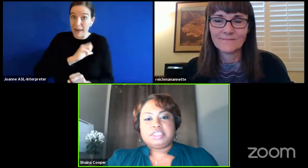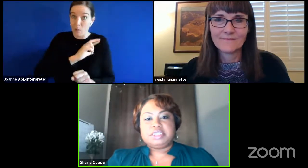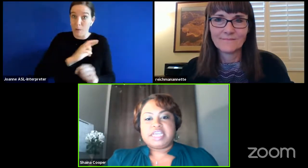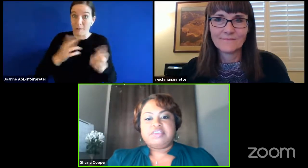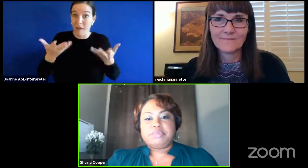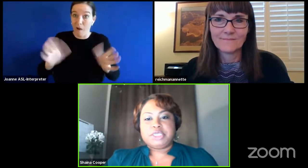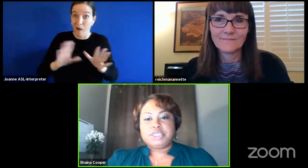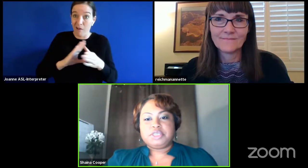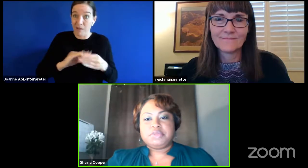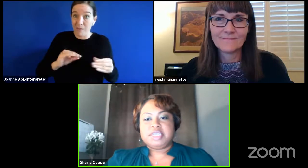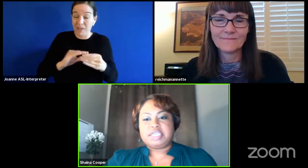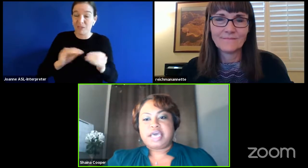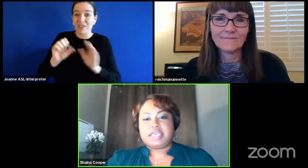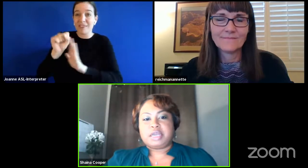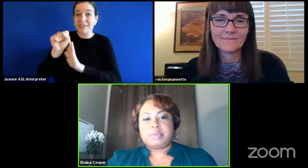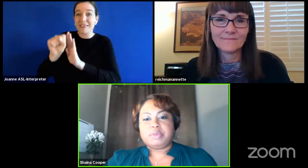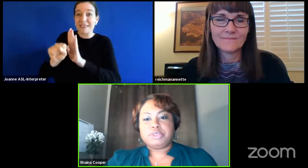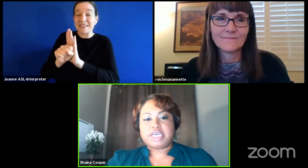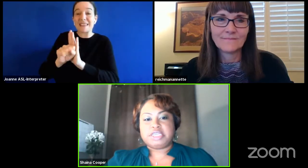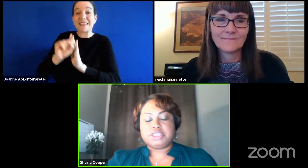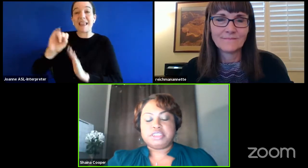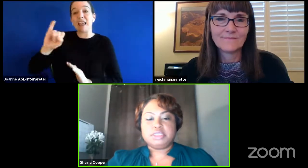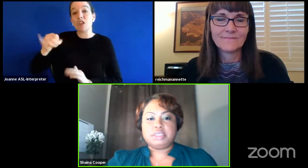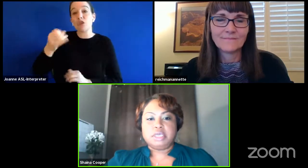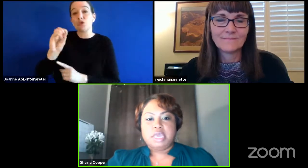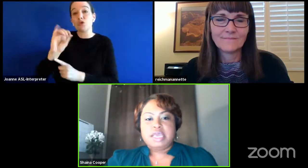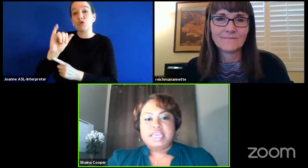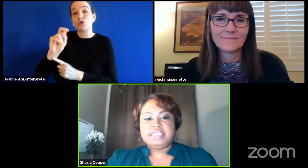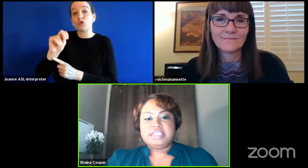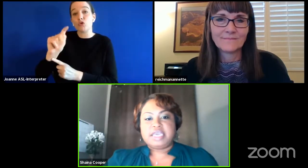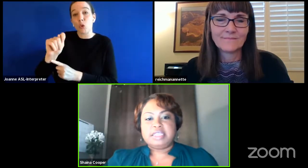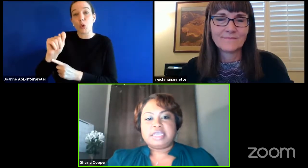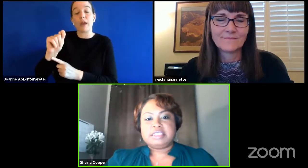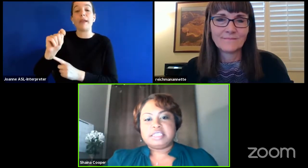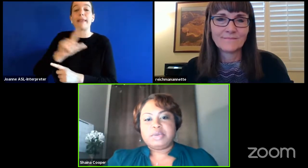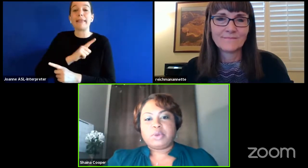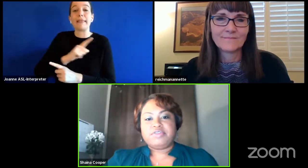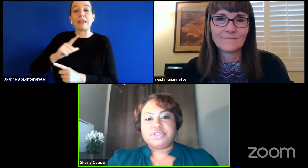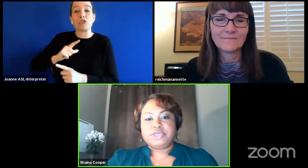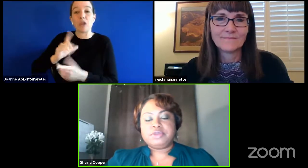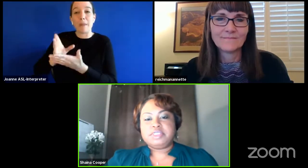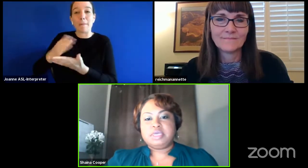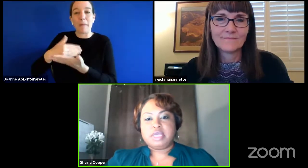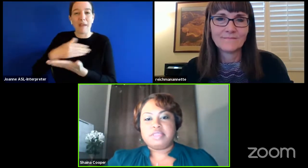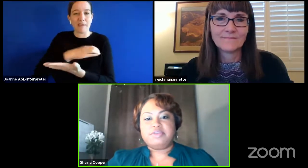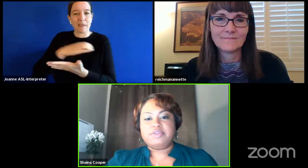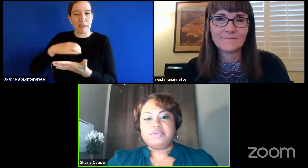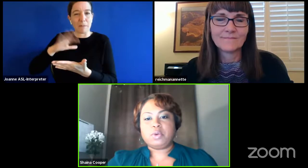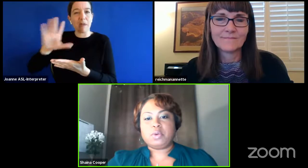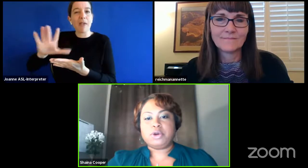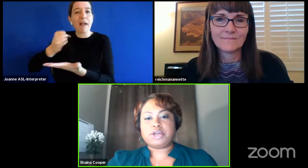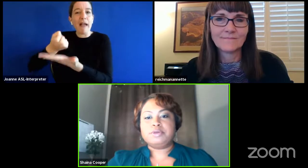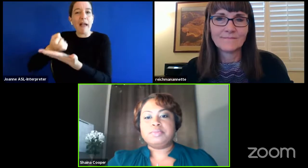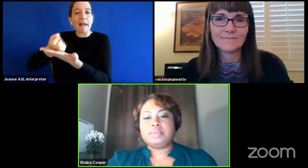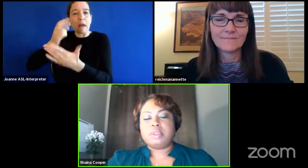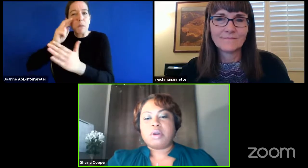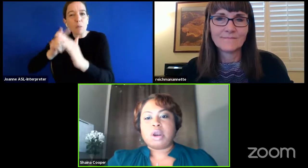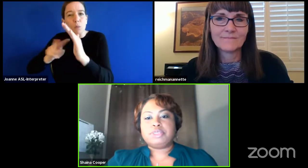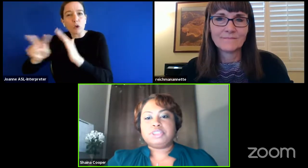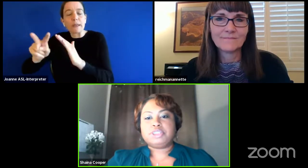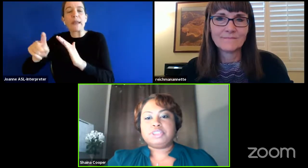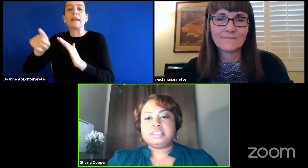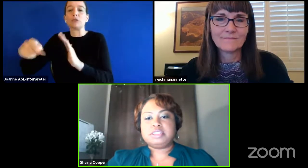joint legislative budget committee's economic projections indicate that state revenues in the fourth quarter